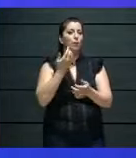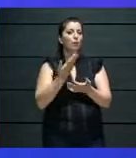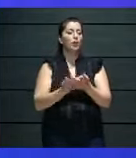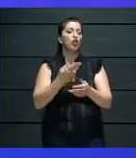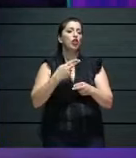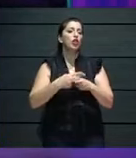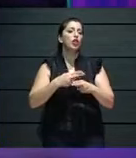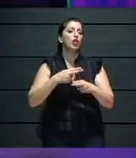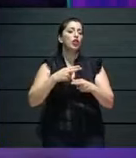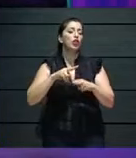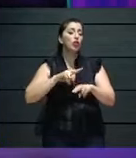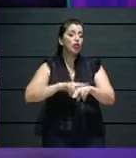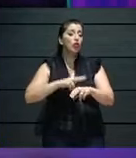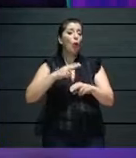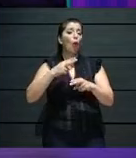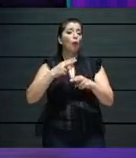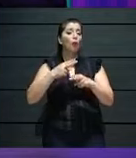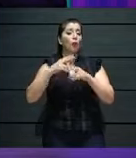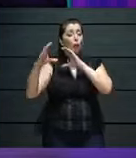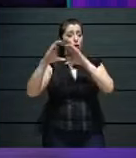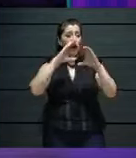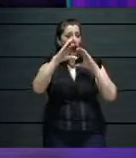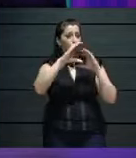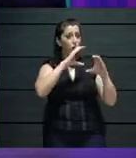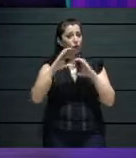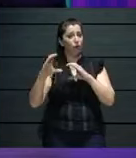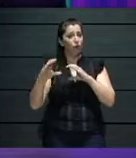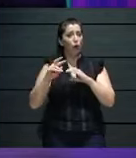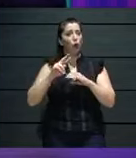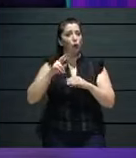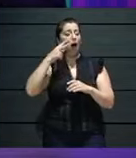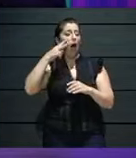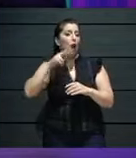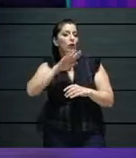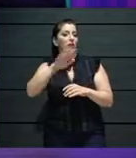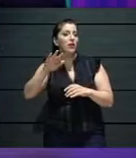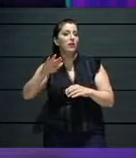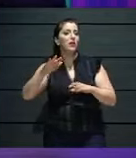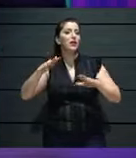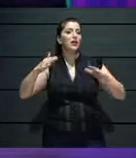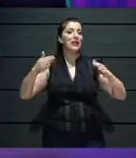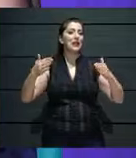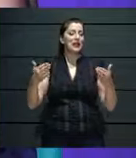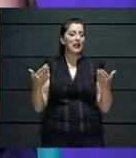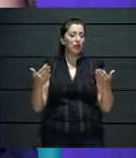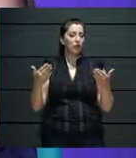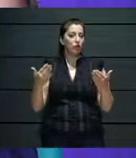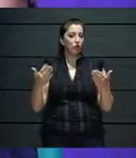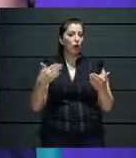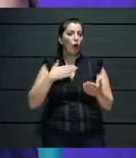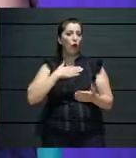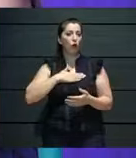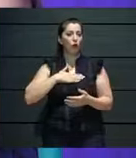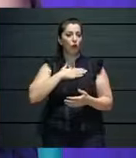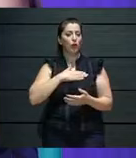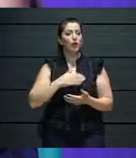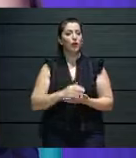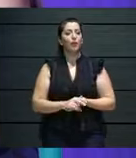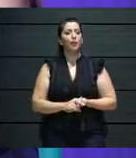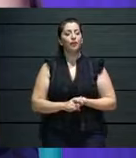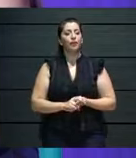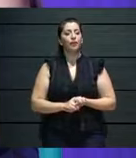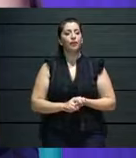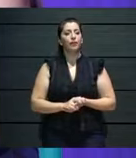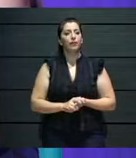did create a positive, a good, I don't really like the word, to use the word positive, a good thing